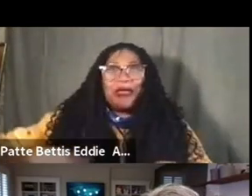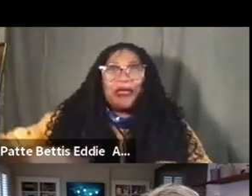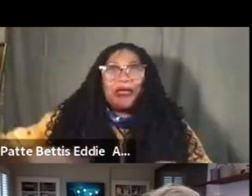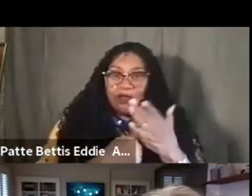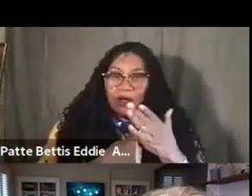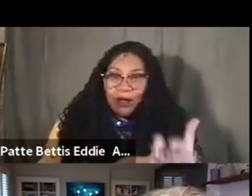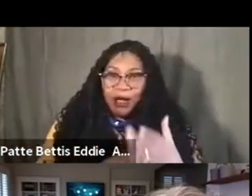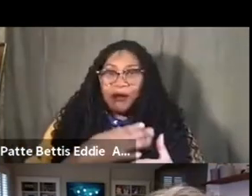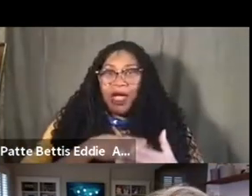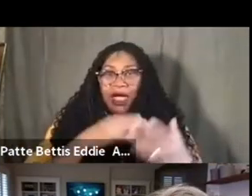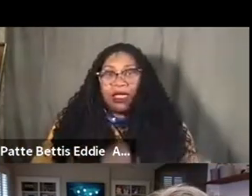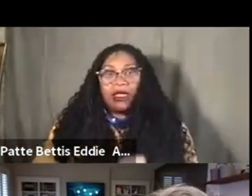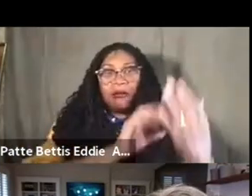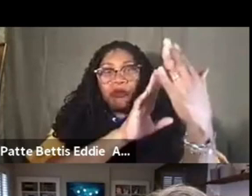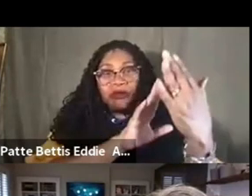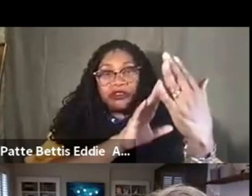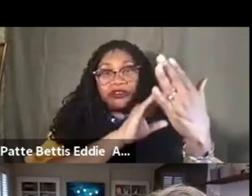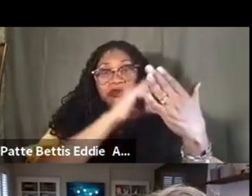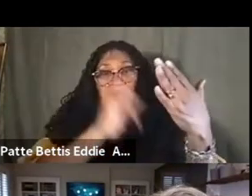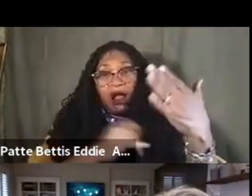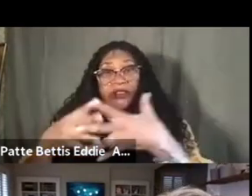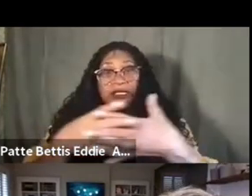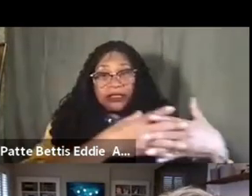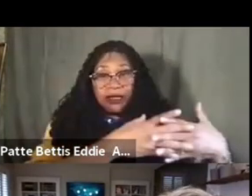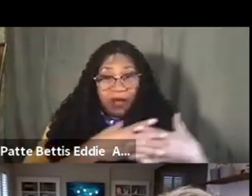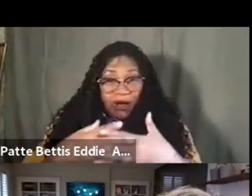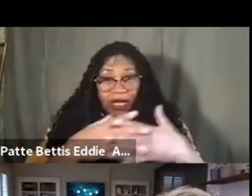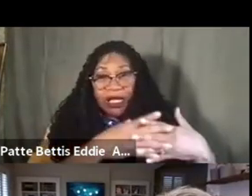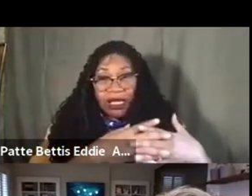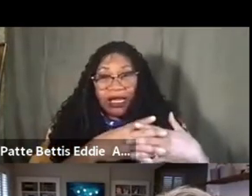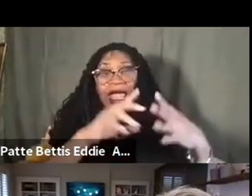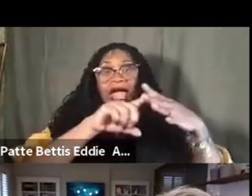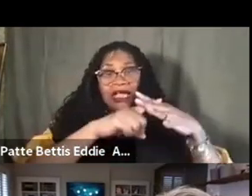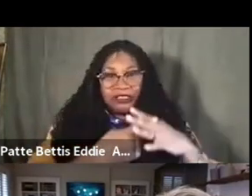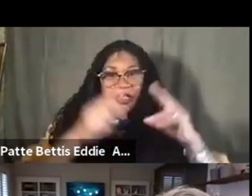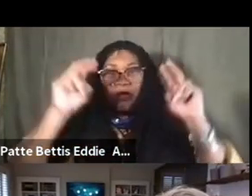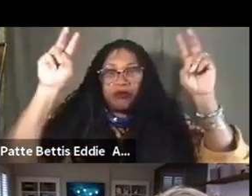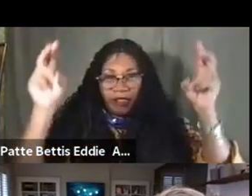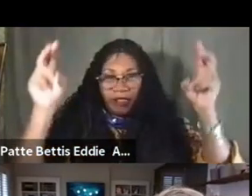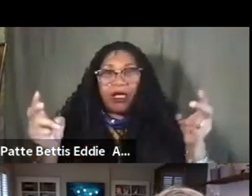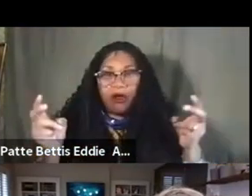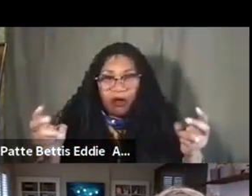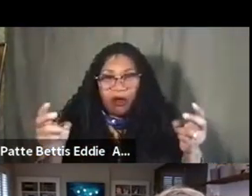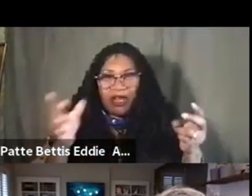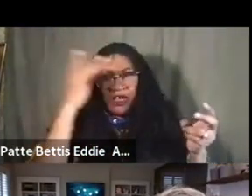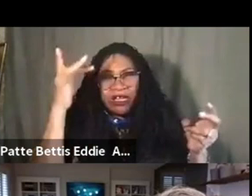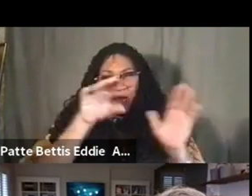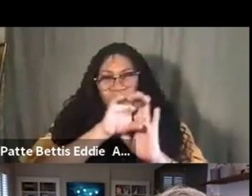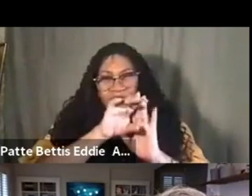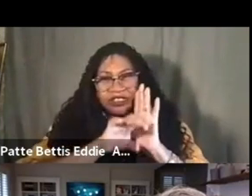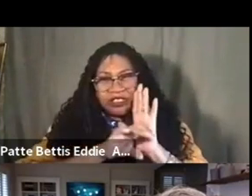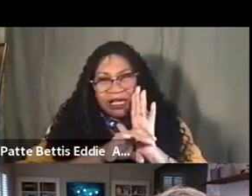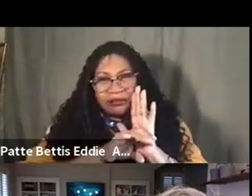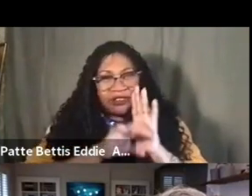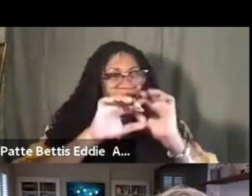my approach to American art, you know, I always start, you know, with that quote, and it's the quote, um, I forget what chapter is in, where she's talking about